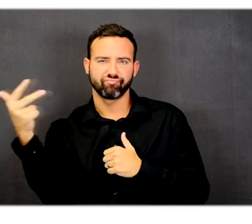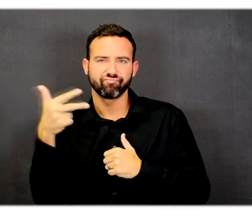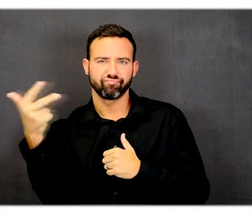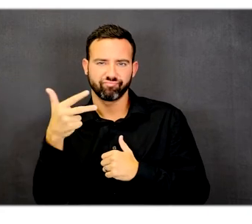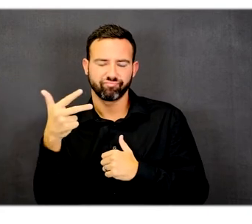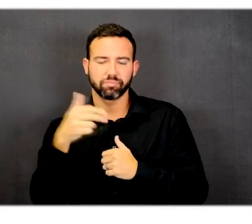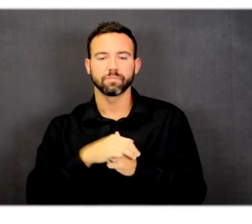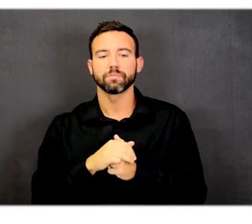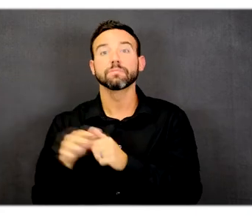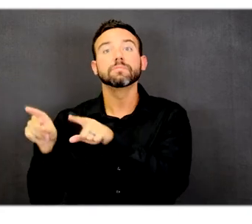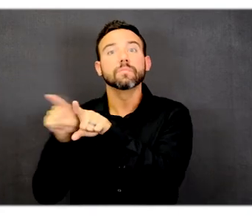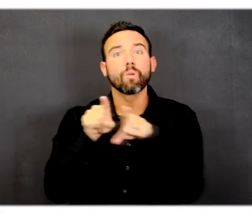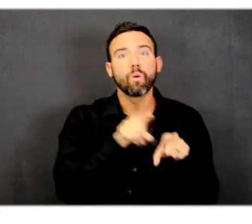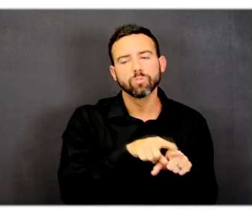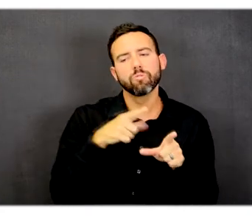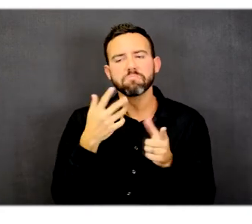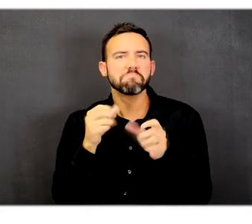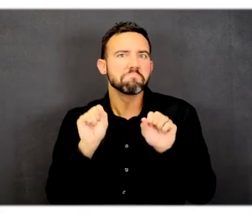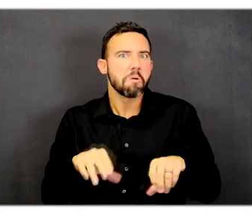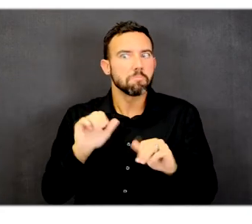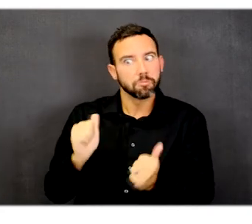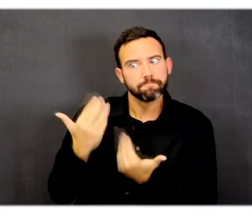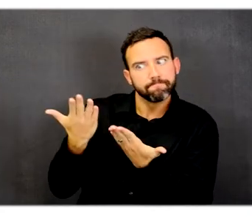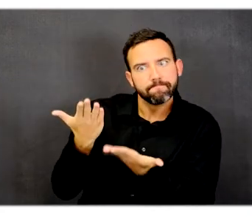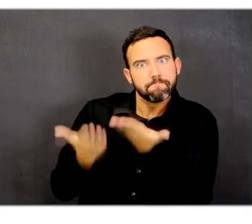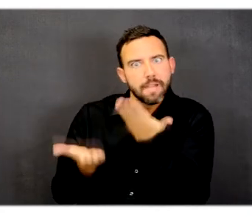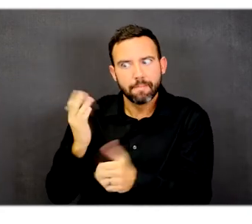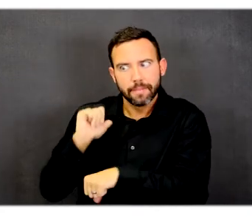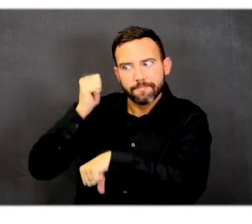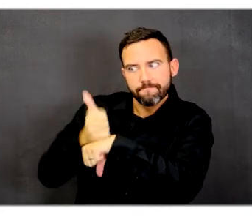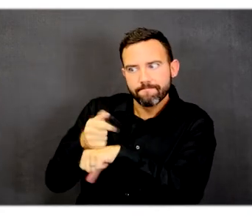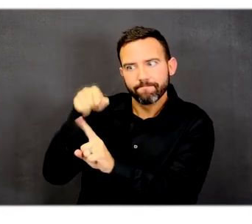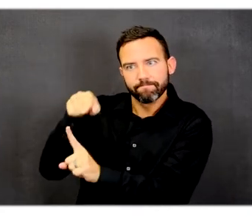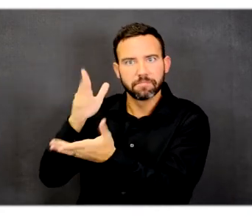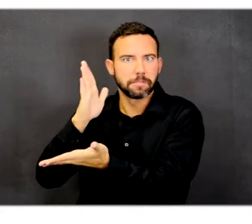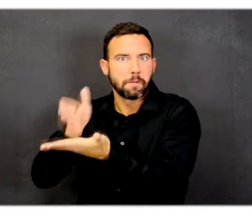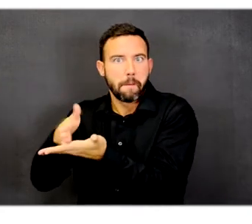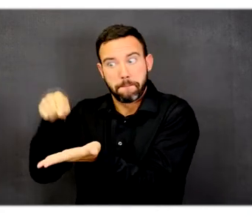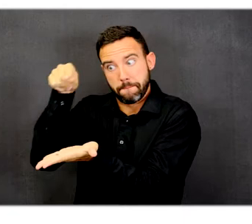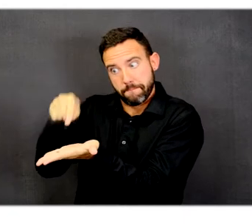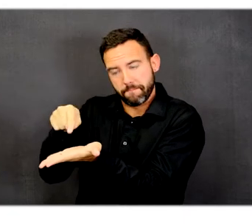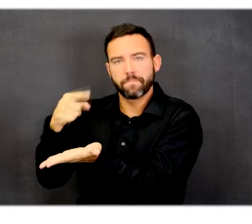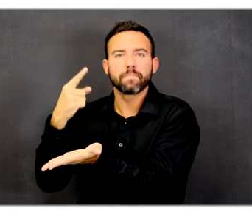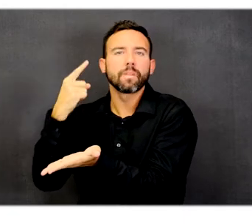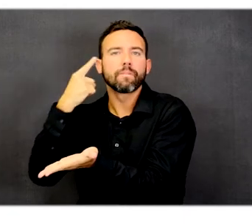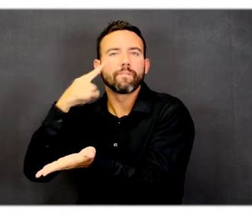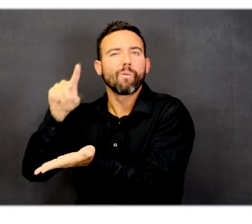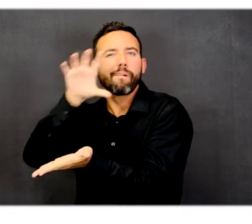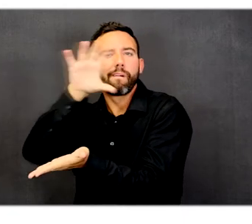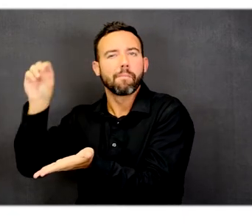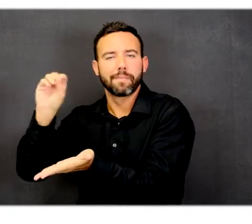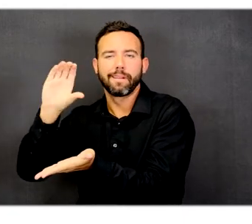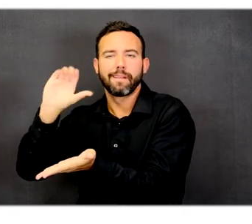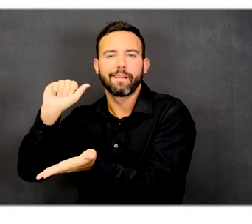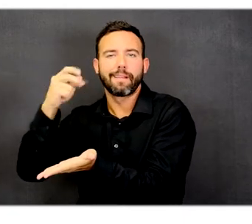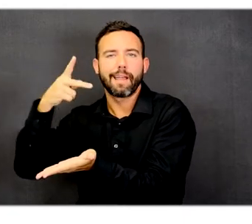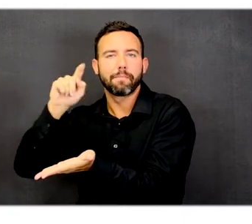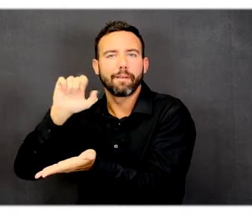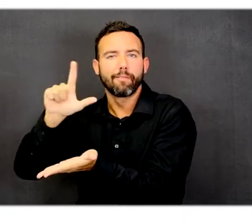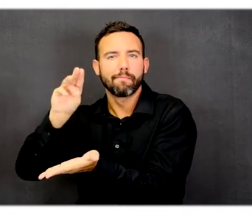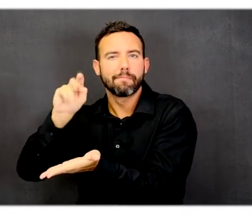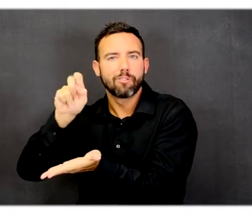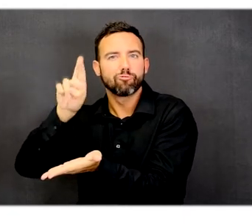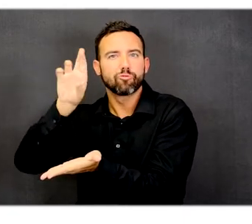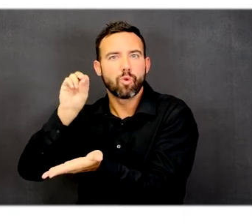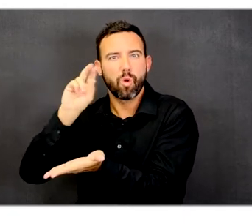There is also a proposed transit stop. TxDOT has worked with Capital Metro to provide a transit